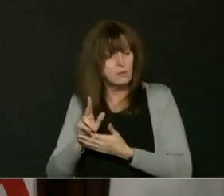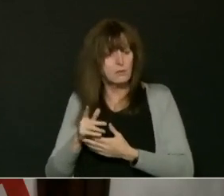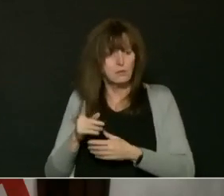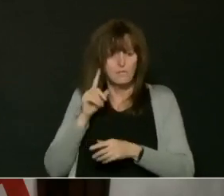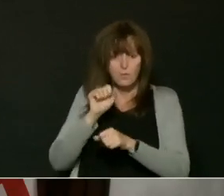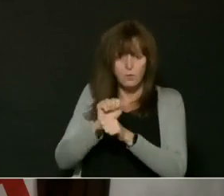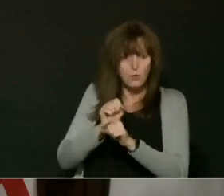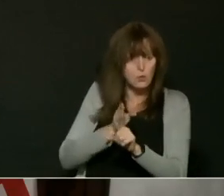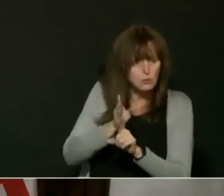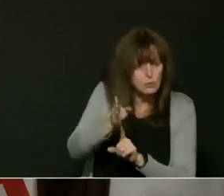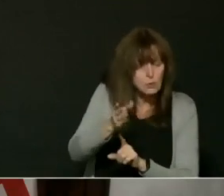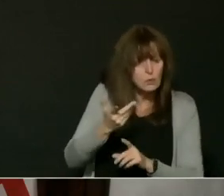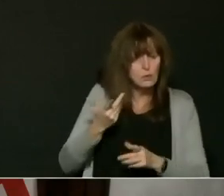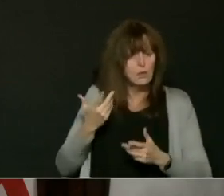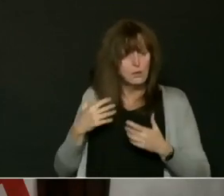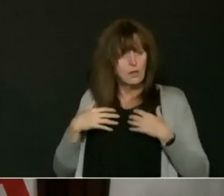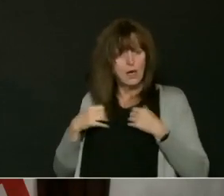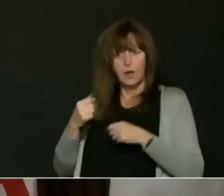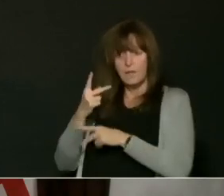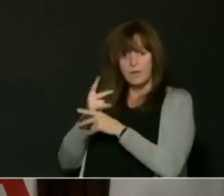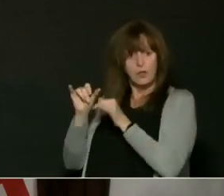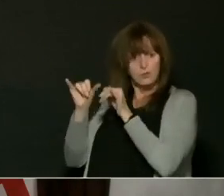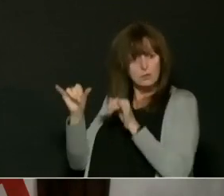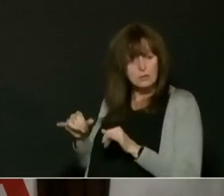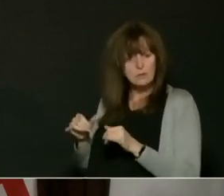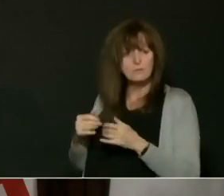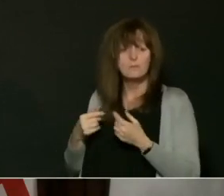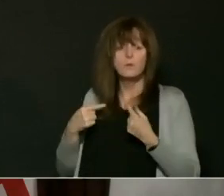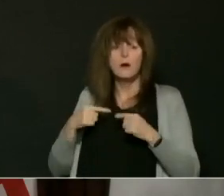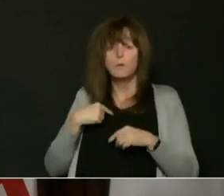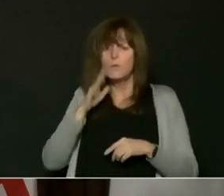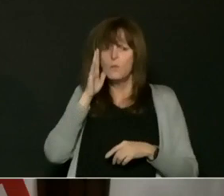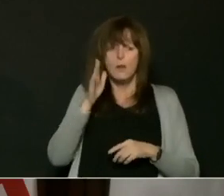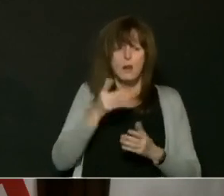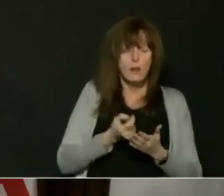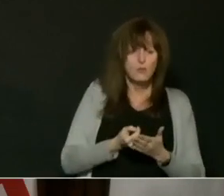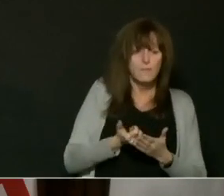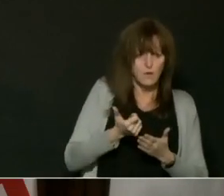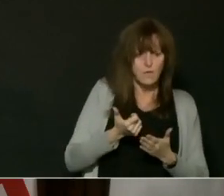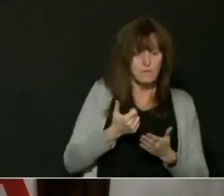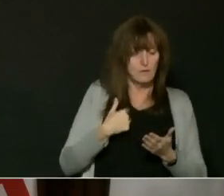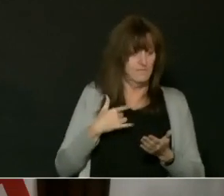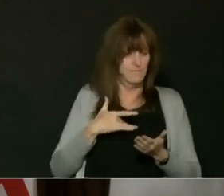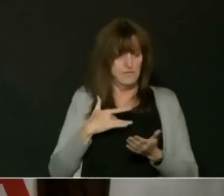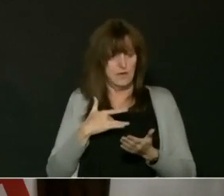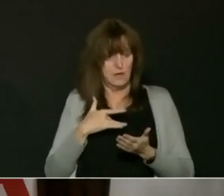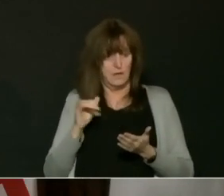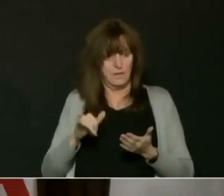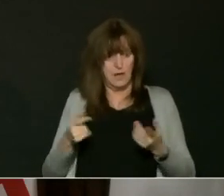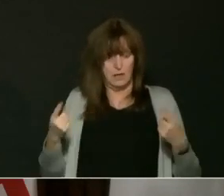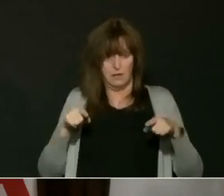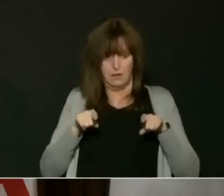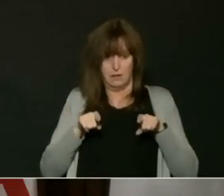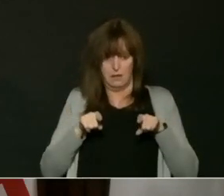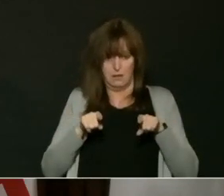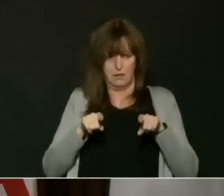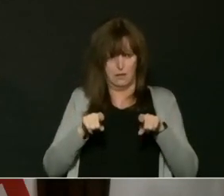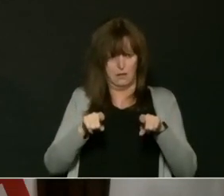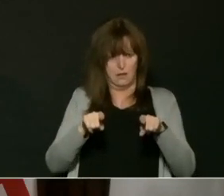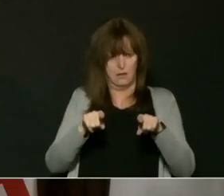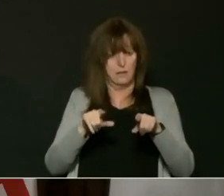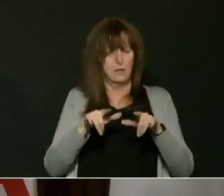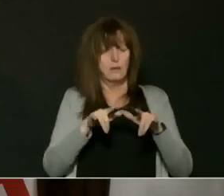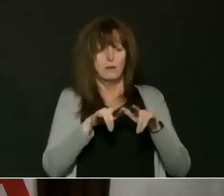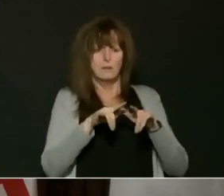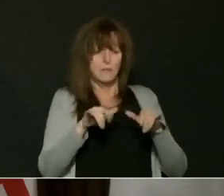in the health care system. I do think we should align their removal with the removal at a population level. So on March 1st, that may be